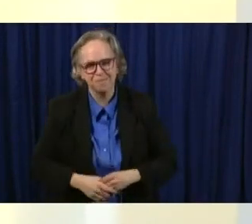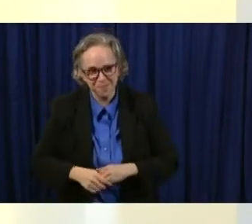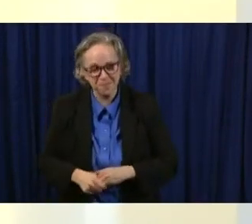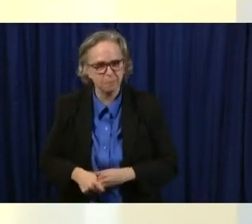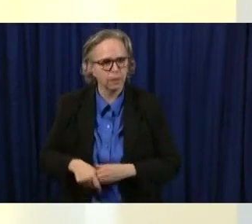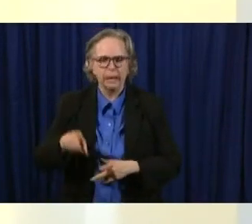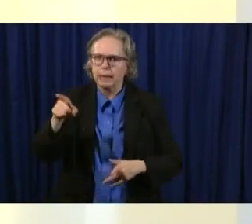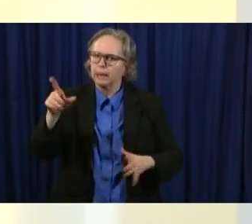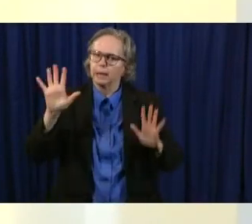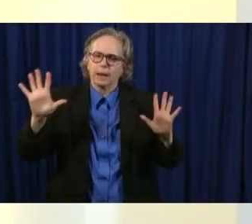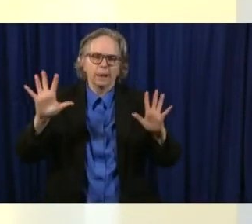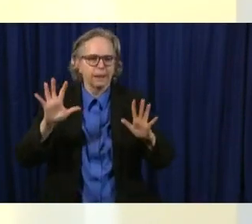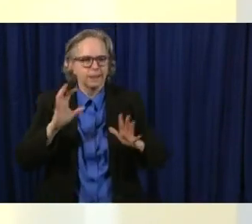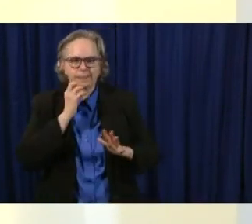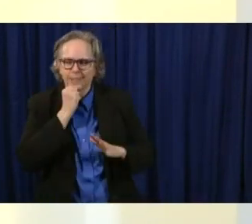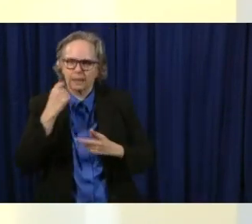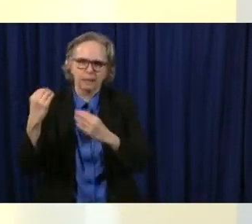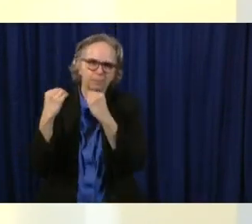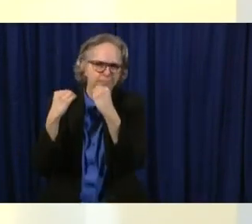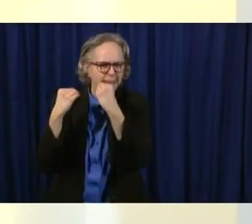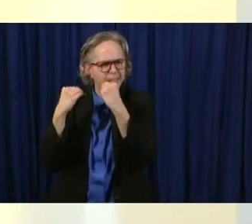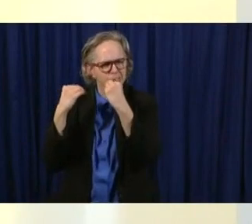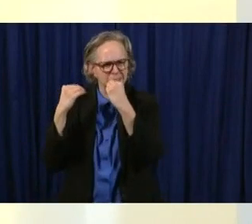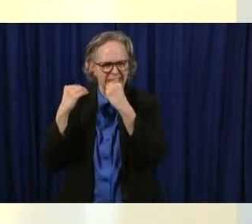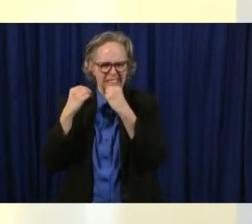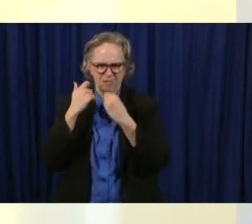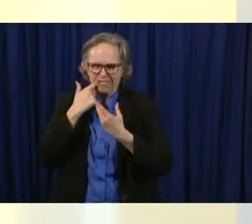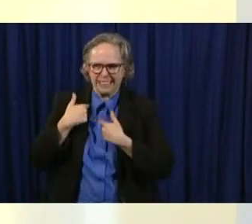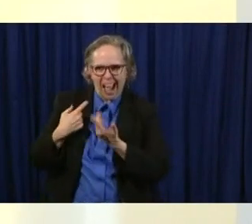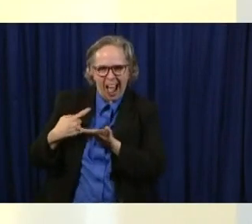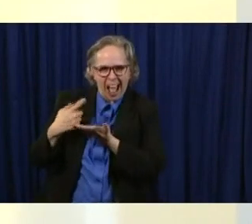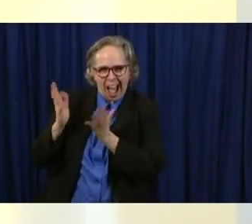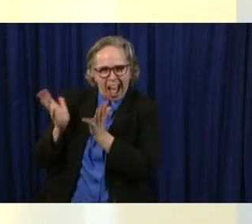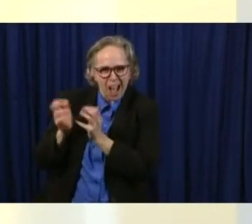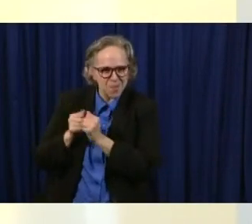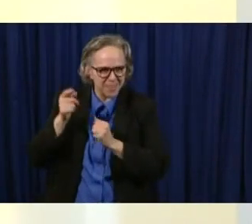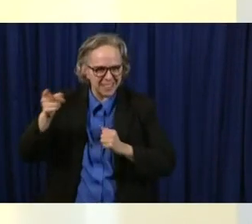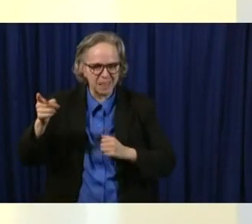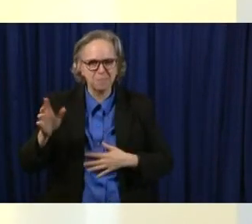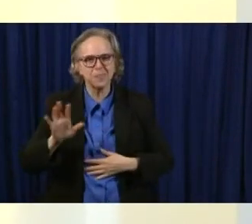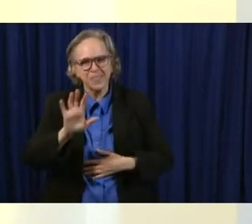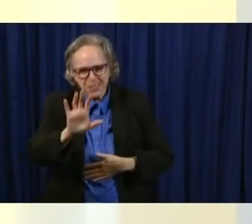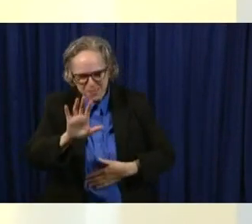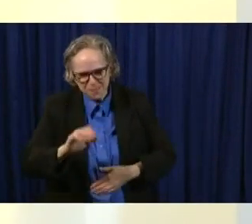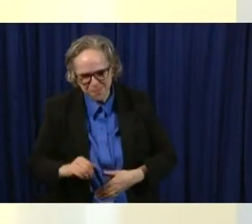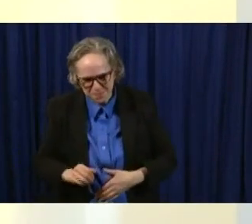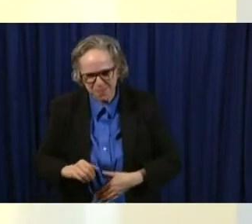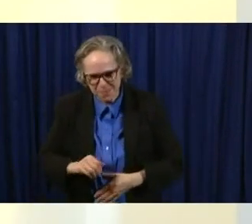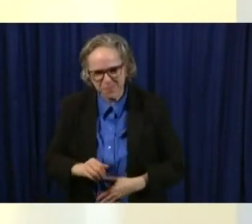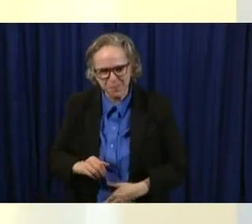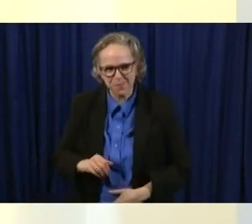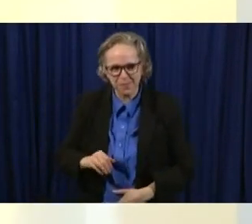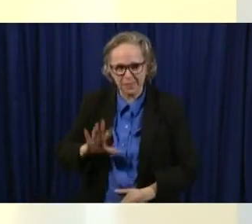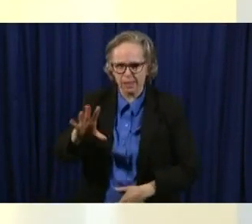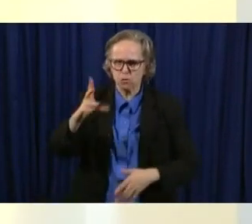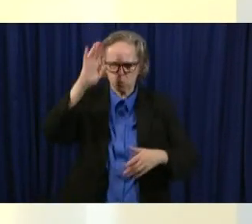I had and by proxy with him recently that you have to, you're, you have a hard job as a leader. You have to be on the dance